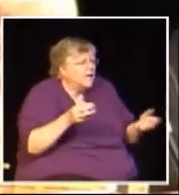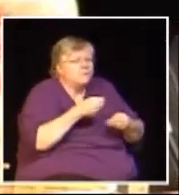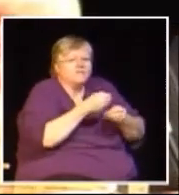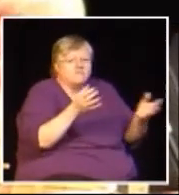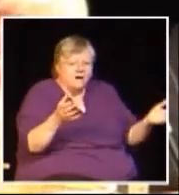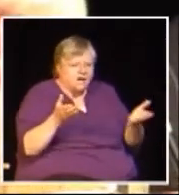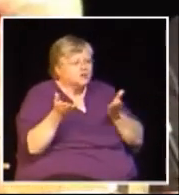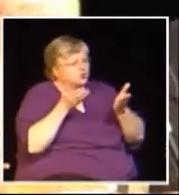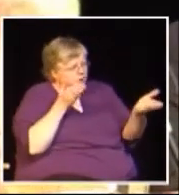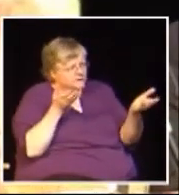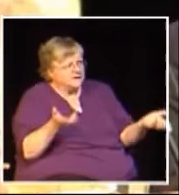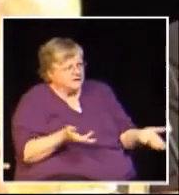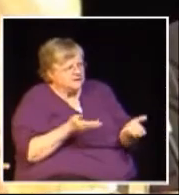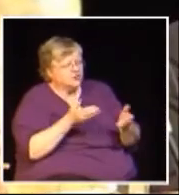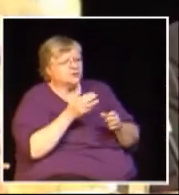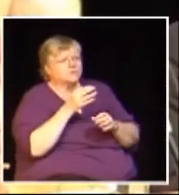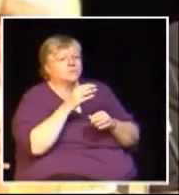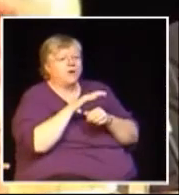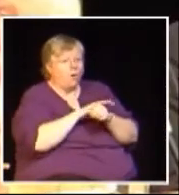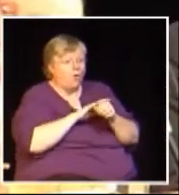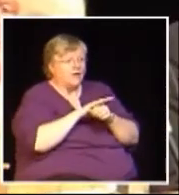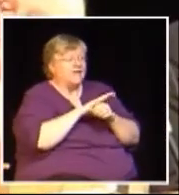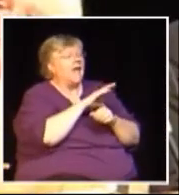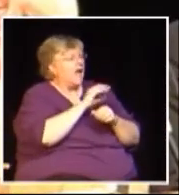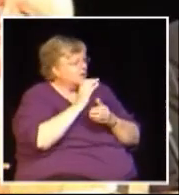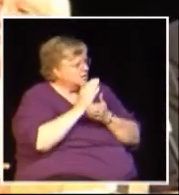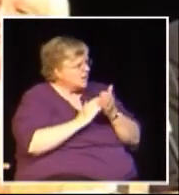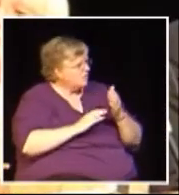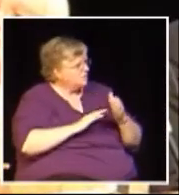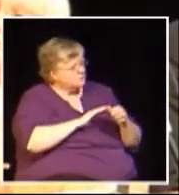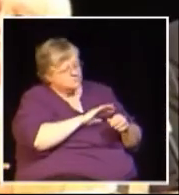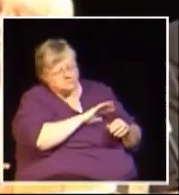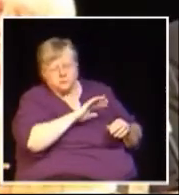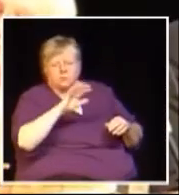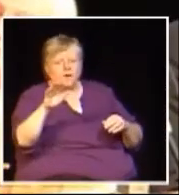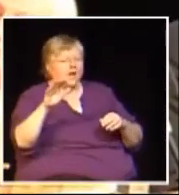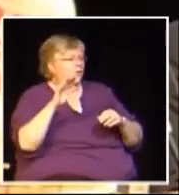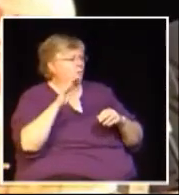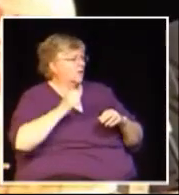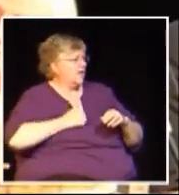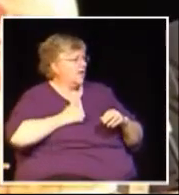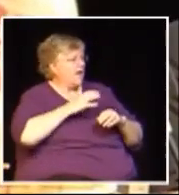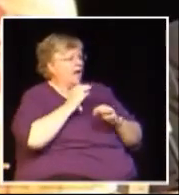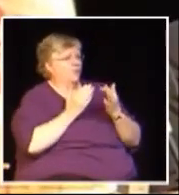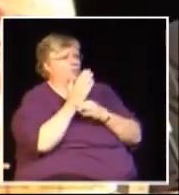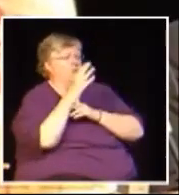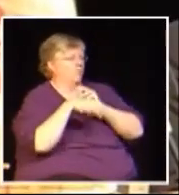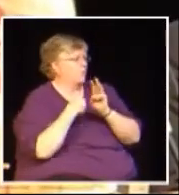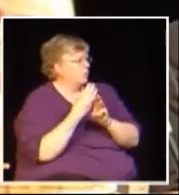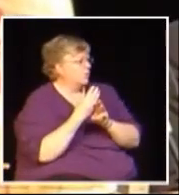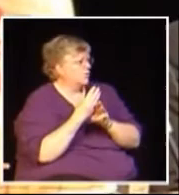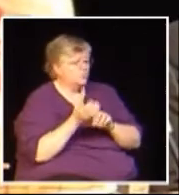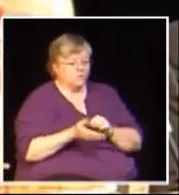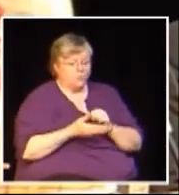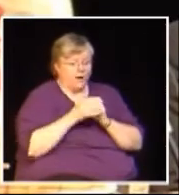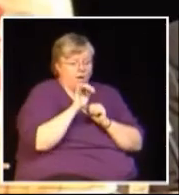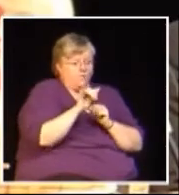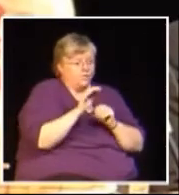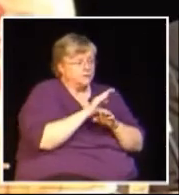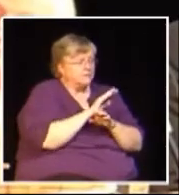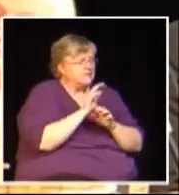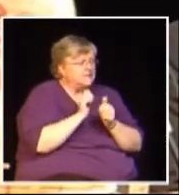us here but they also provide goods and services globally and so in order to help those businesses compete